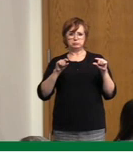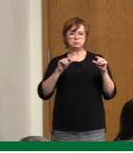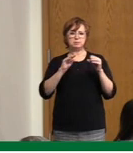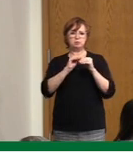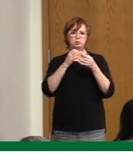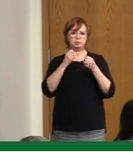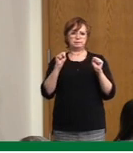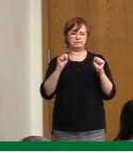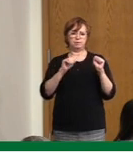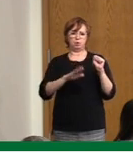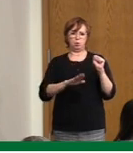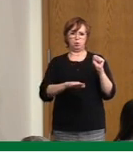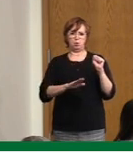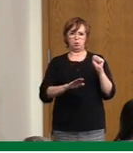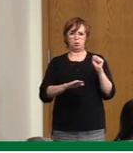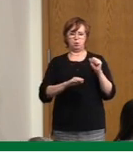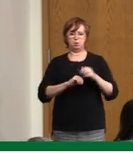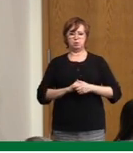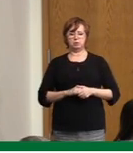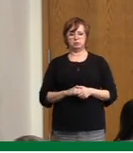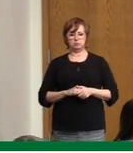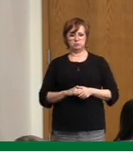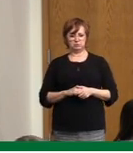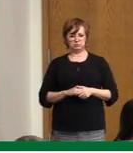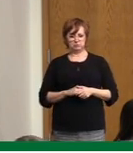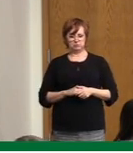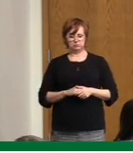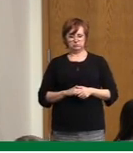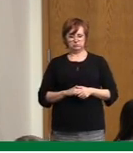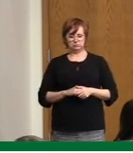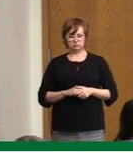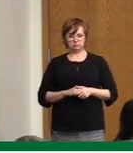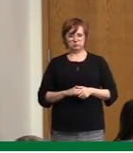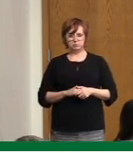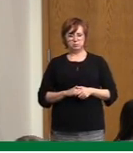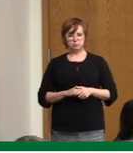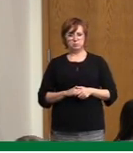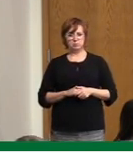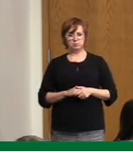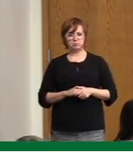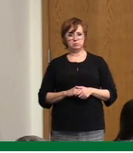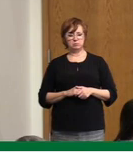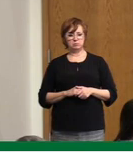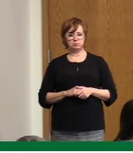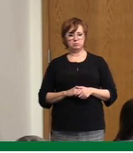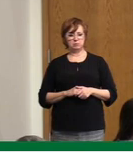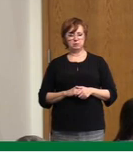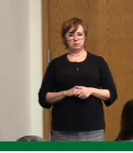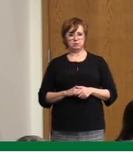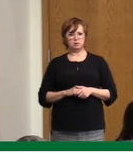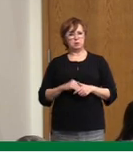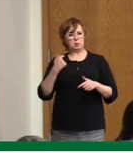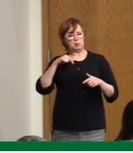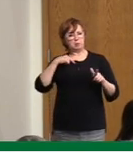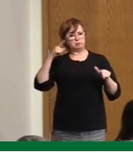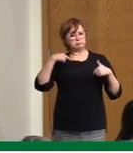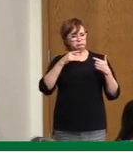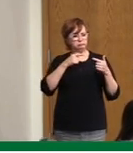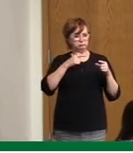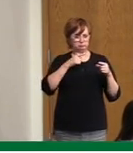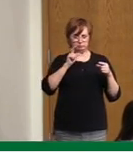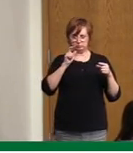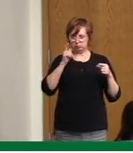can argue that, you know, should we push harder earlier or should we wait a bit? But, you know, the fact that we have been taking action over the last two weeks with